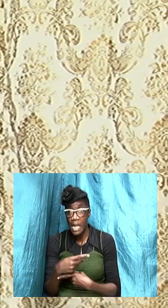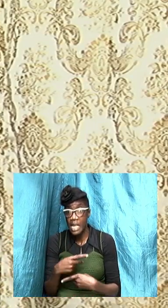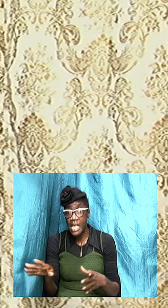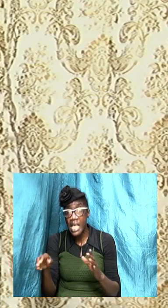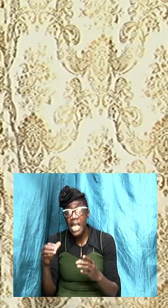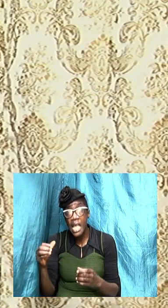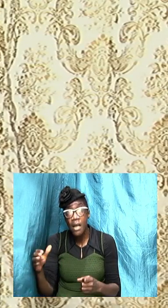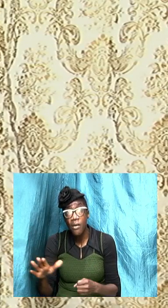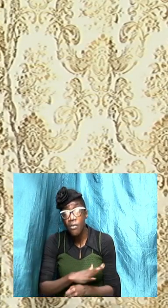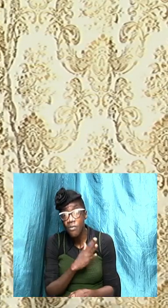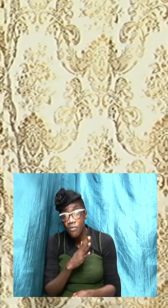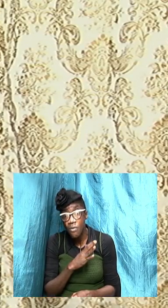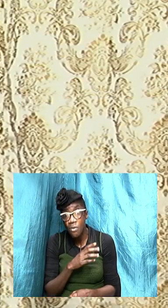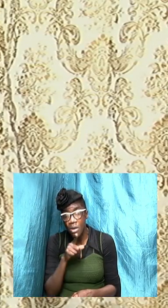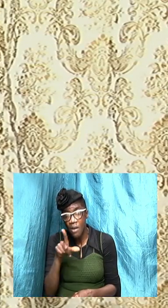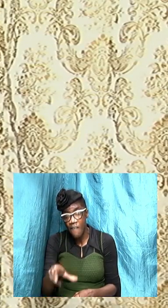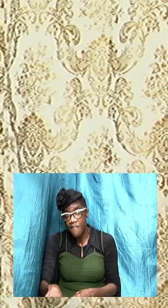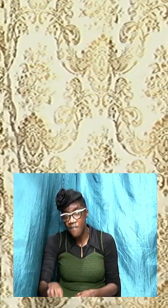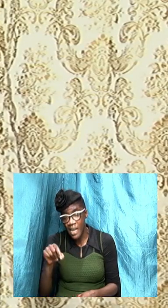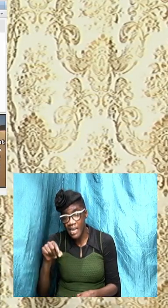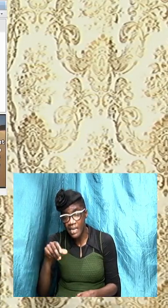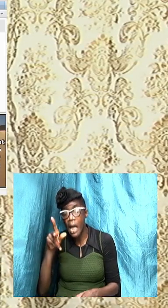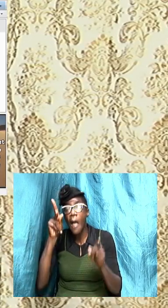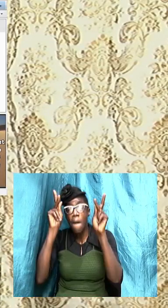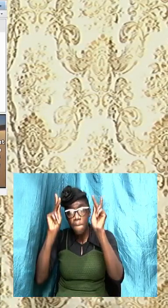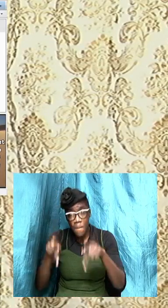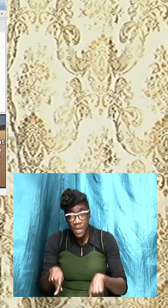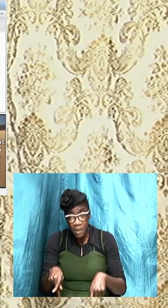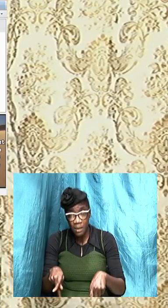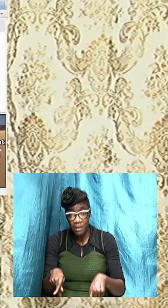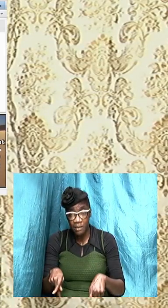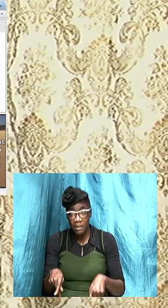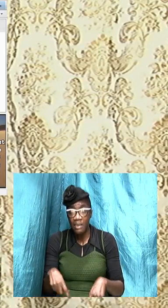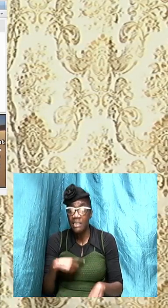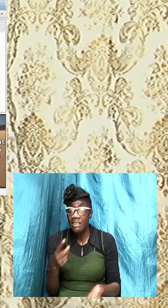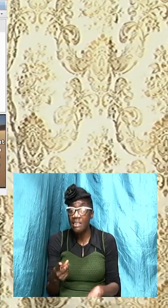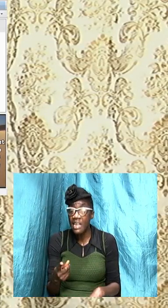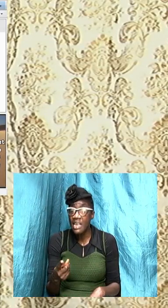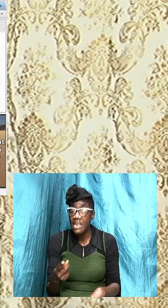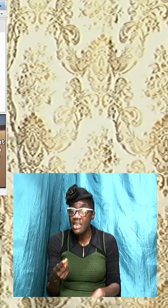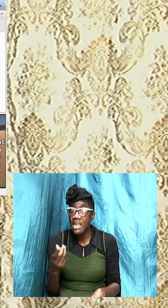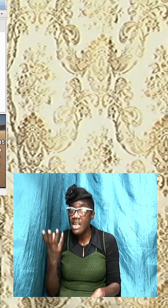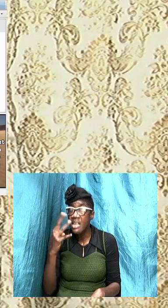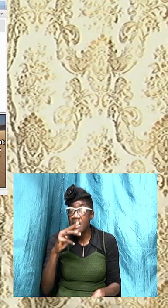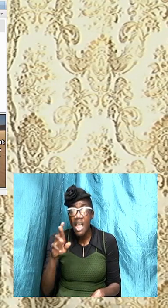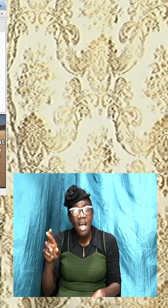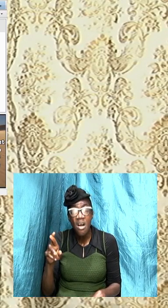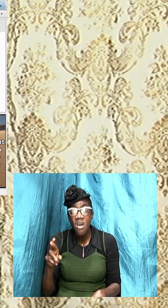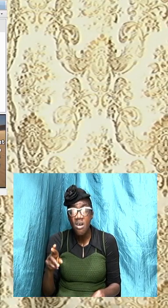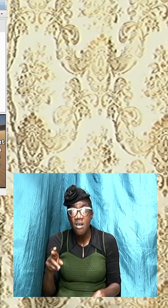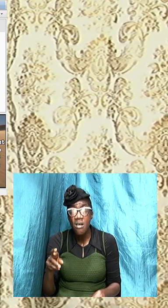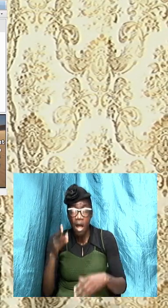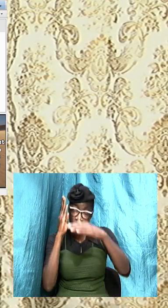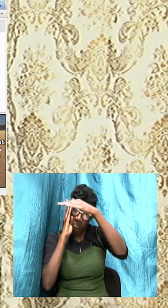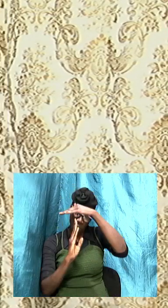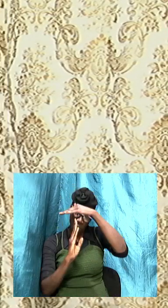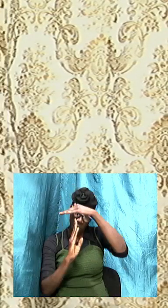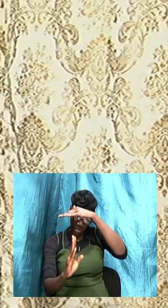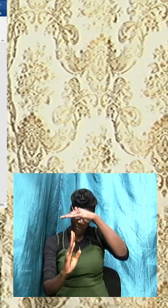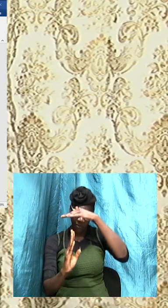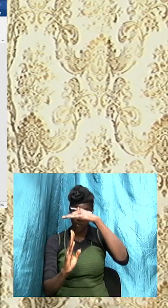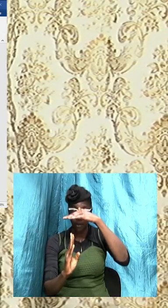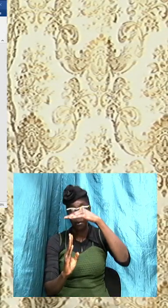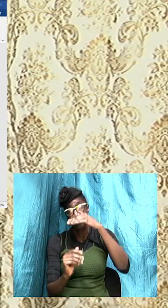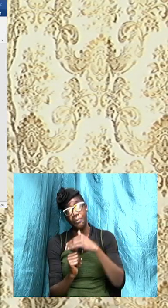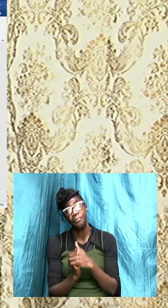you will find persons saying that they are prophetess and